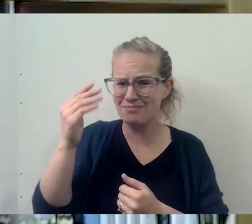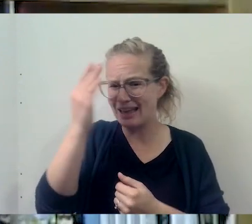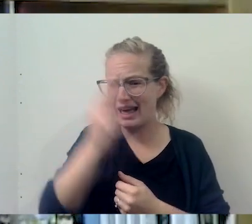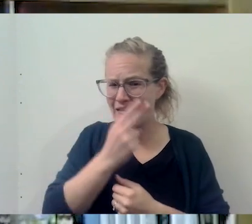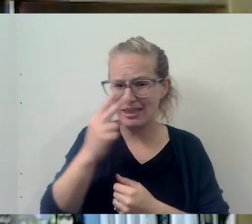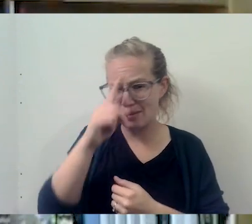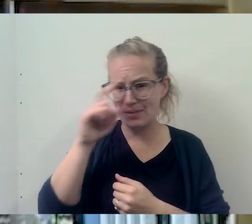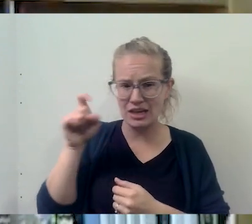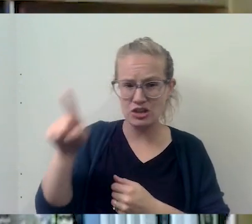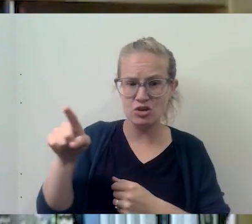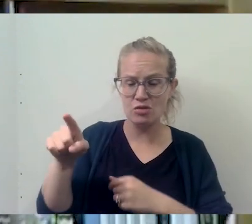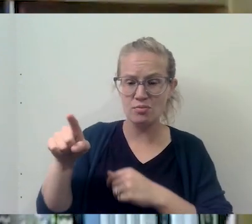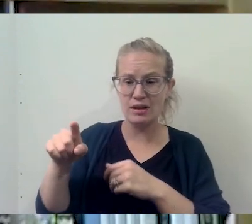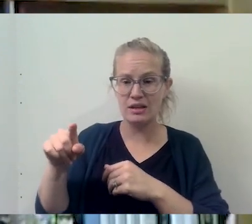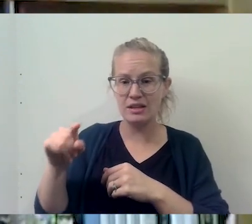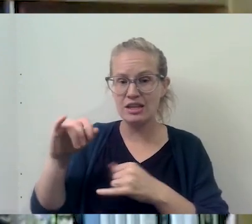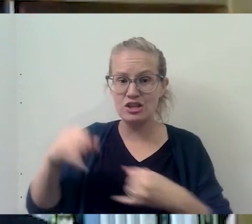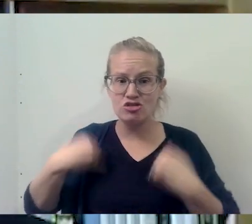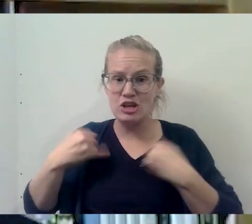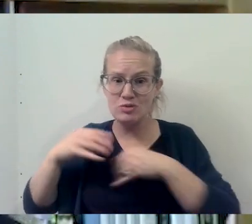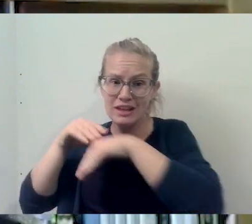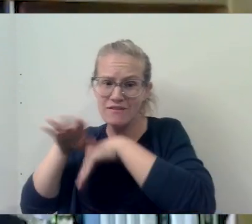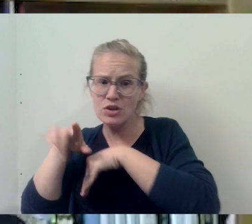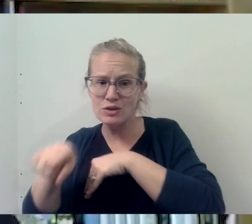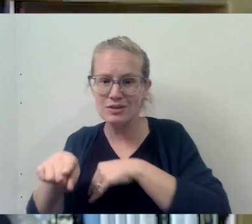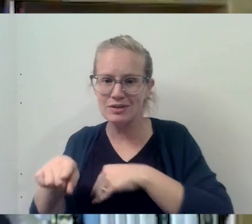because you've been so influenced by the Jesuits.